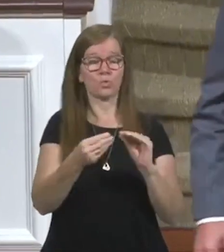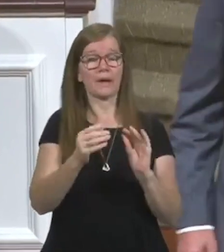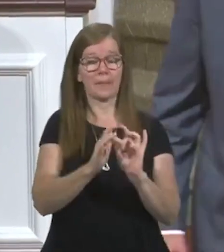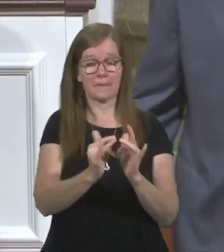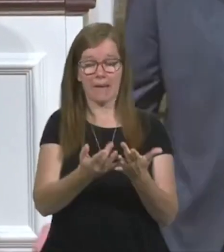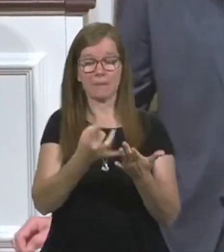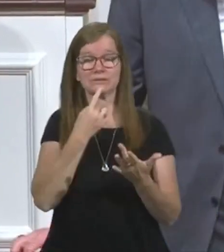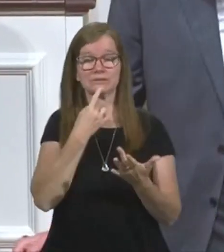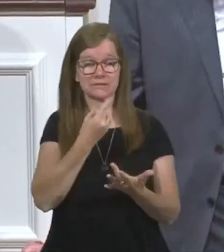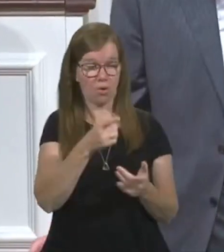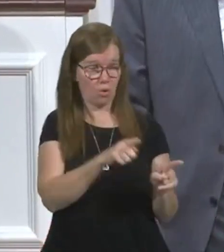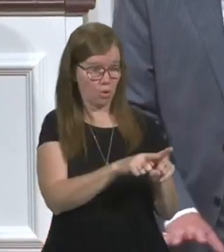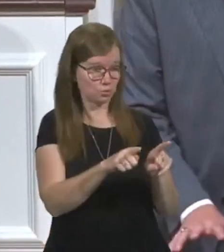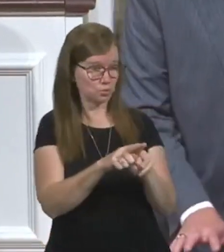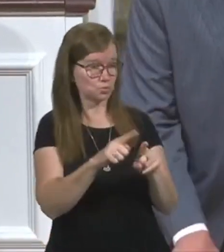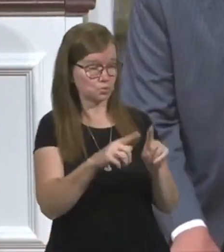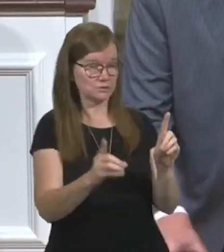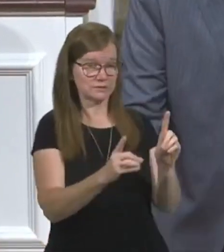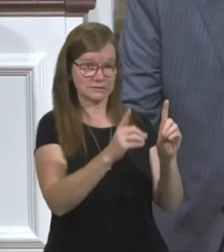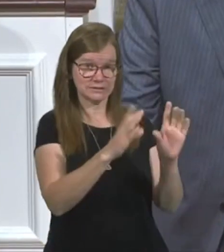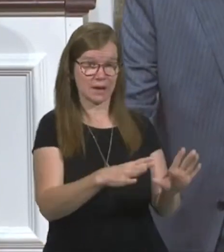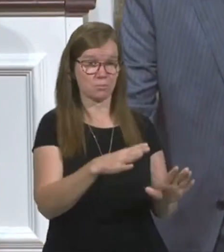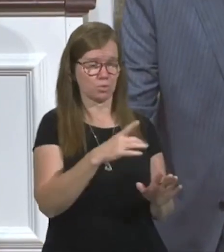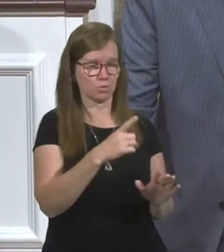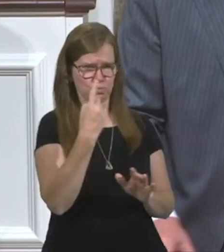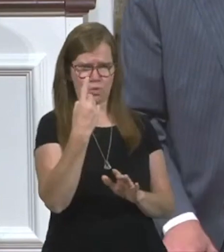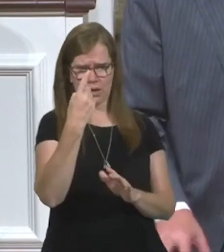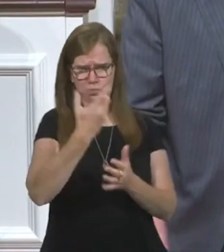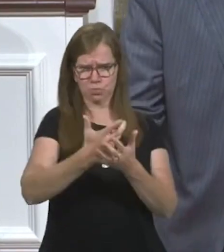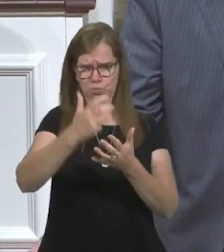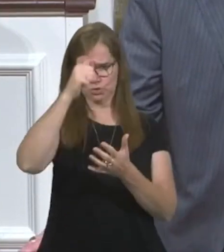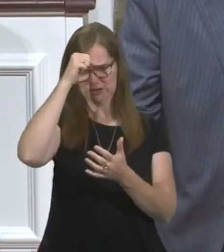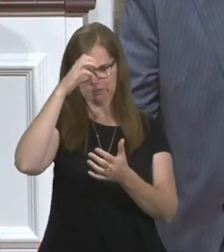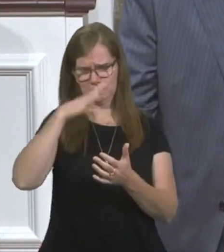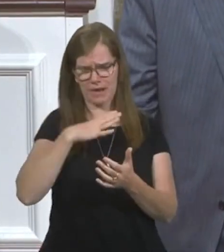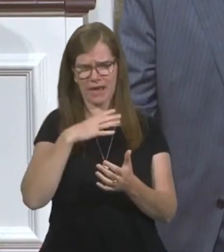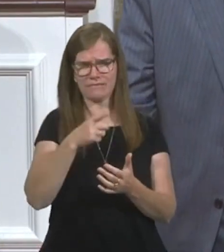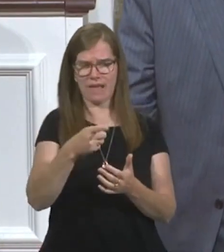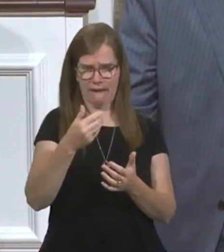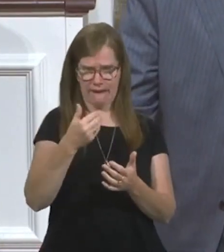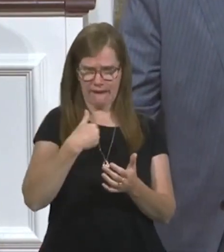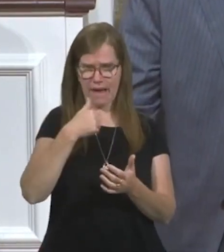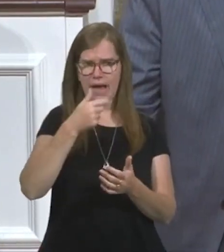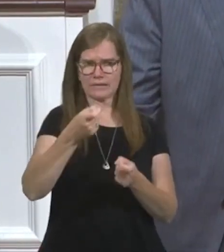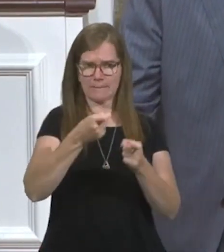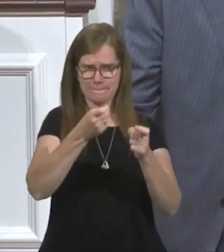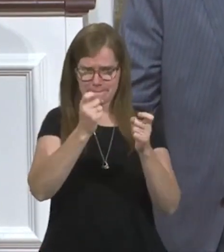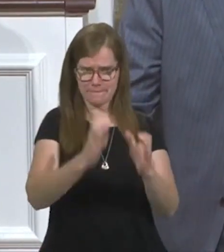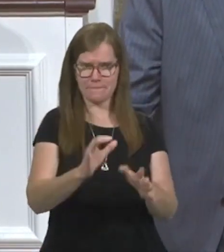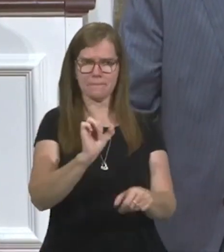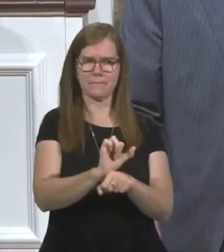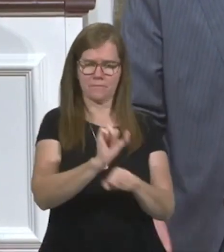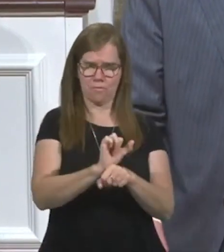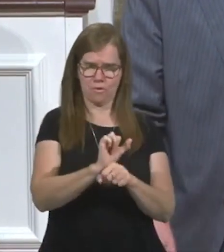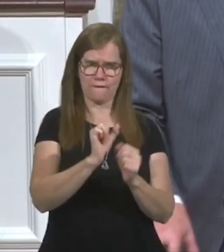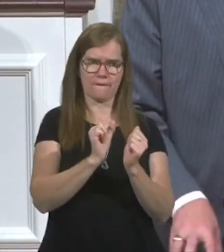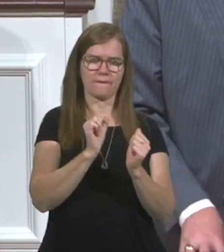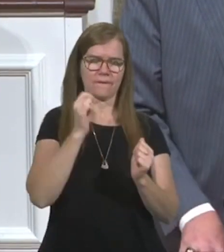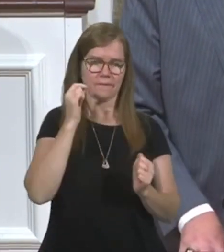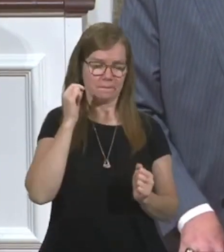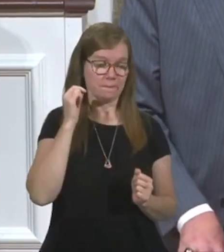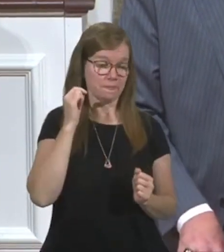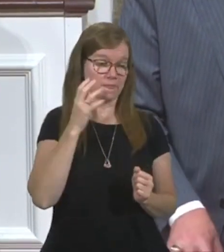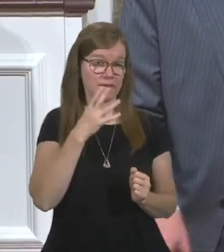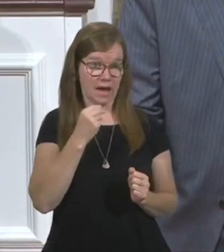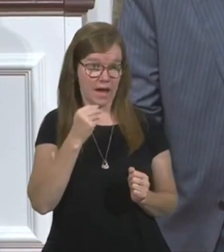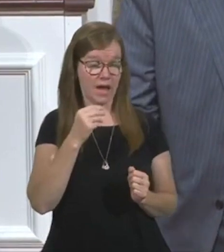he said also to his disciples, there was a certain rich man that had a steward or a manager that worked for him. And the same